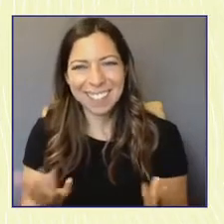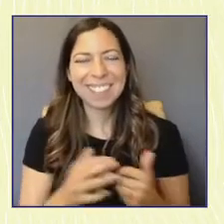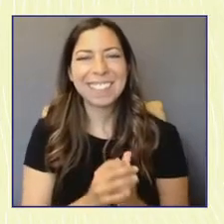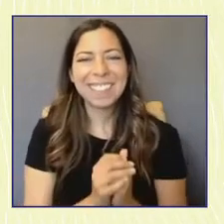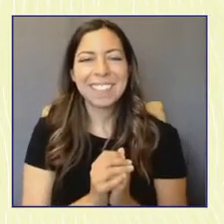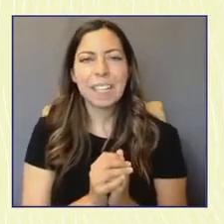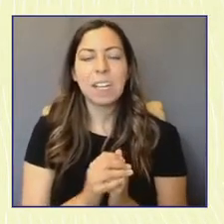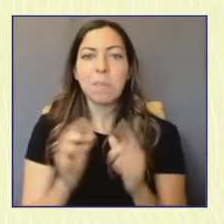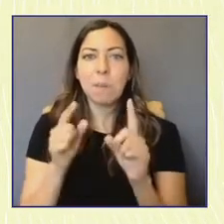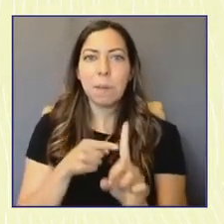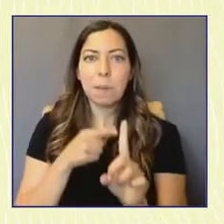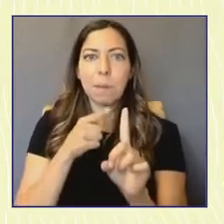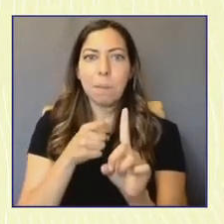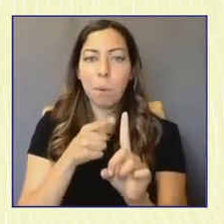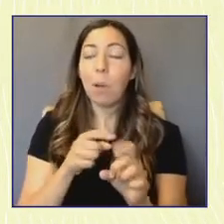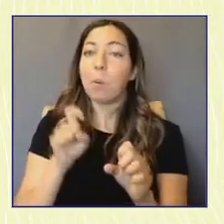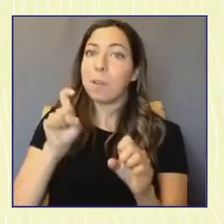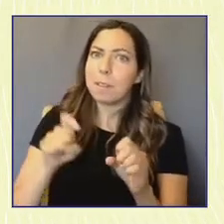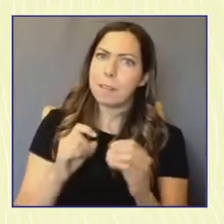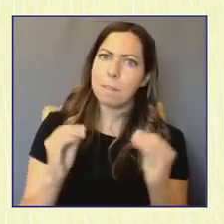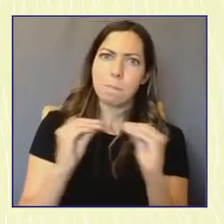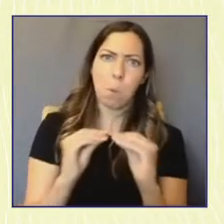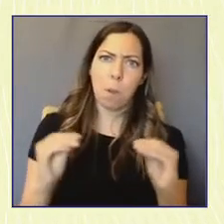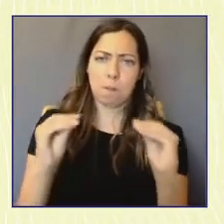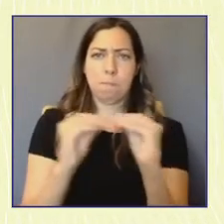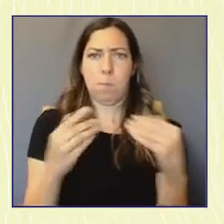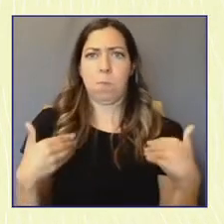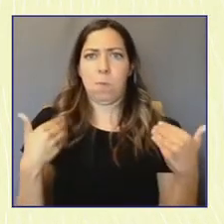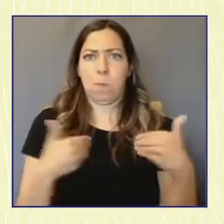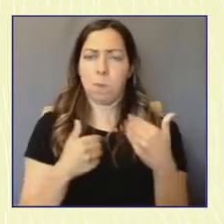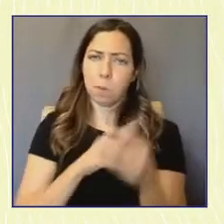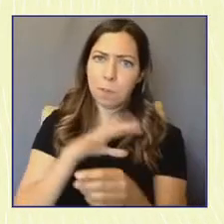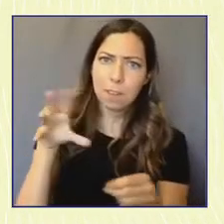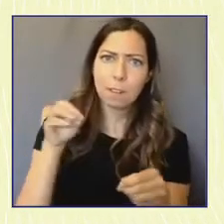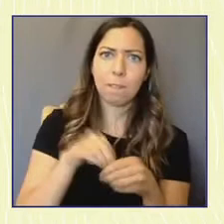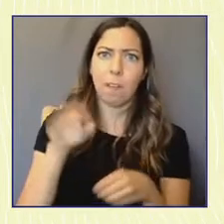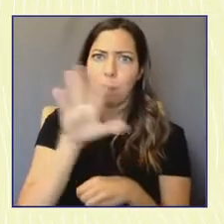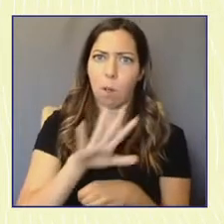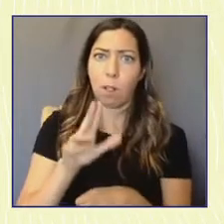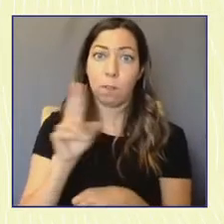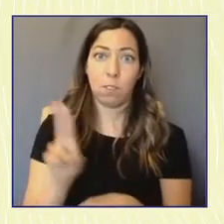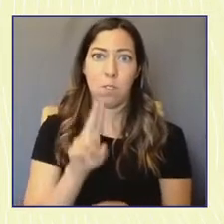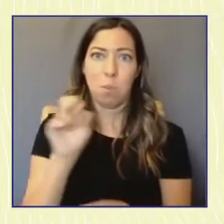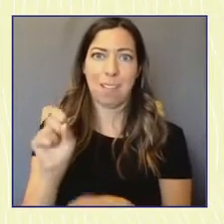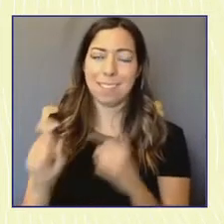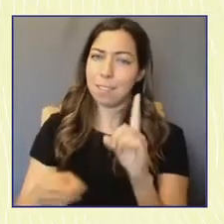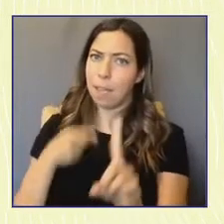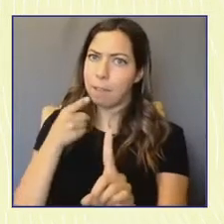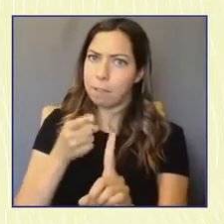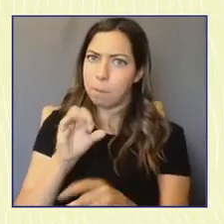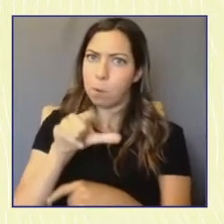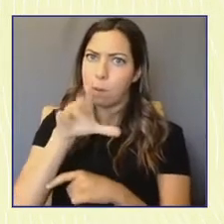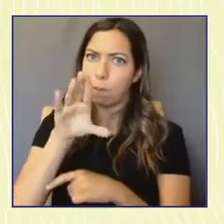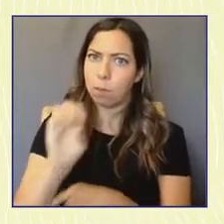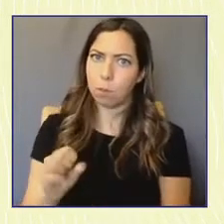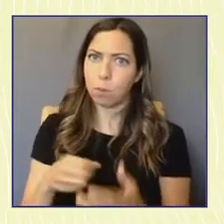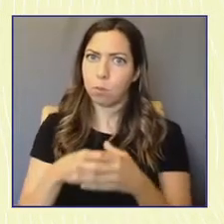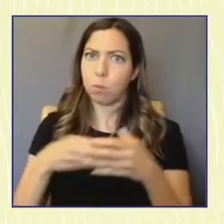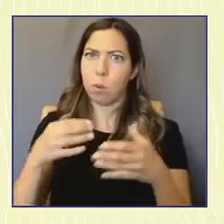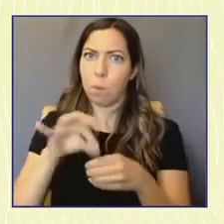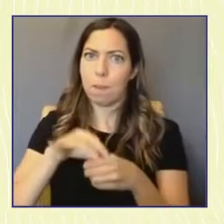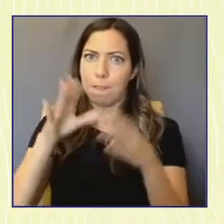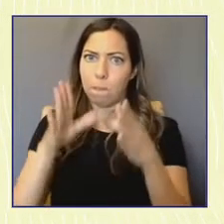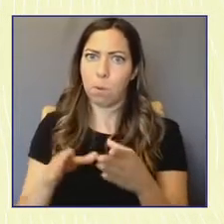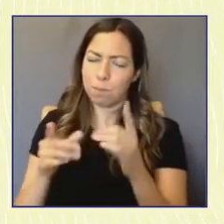millions more like them engaging their peers all across this country. That is what circle growing voters framework. That's what it is all about. How